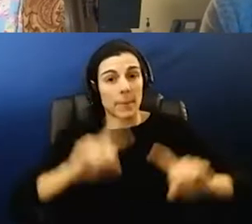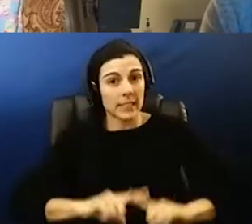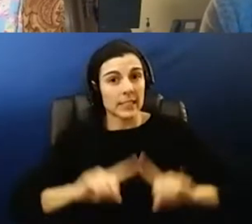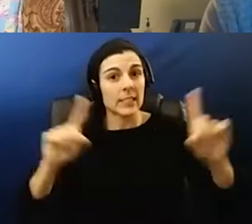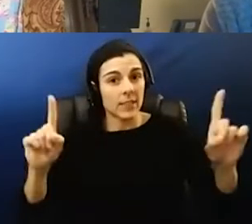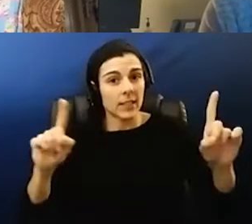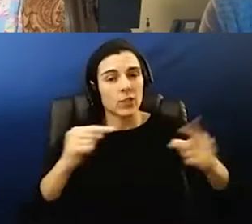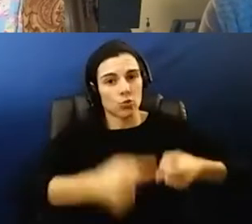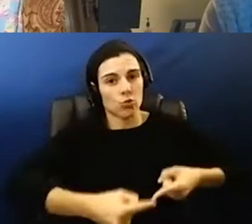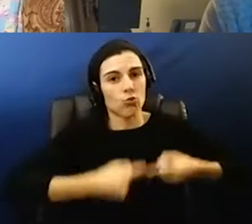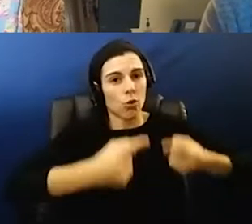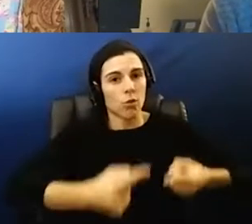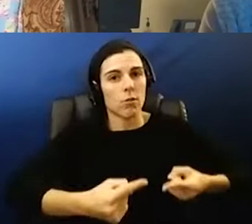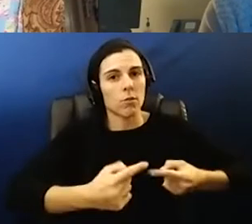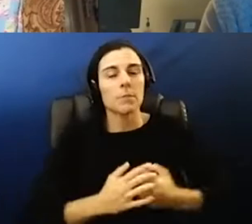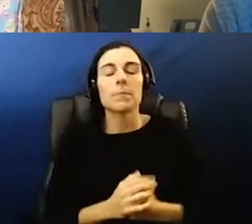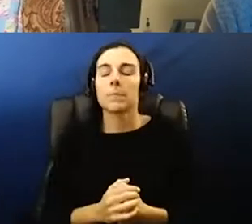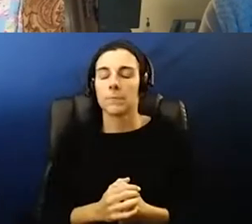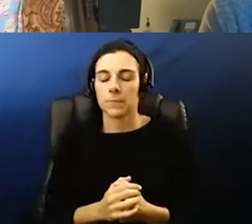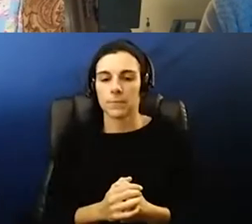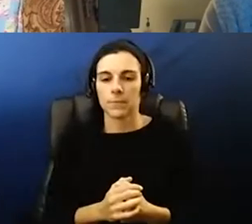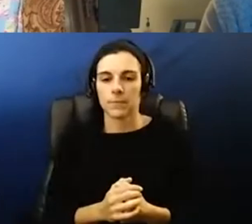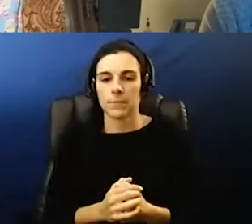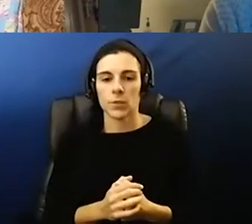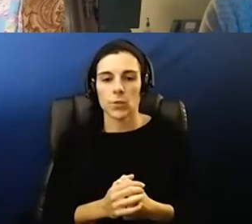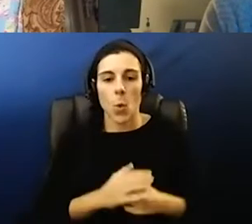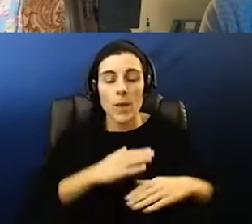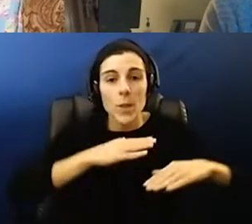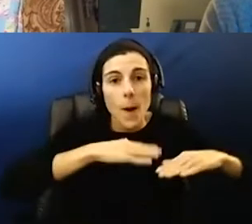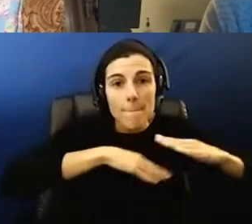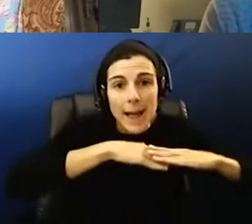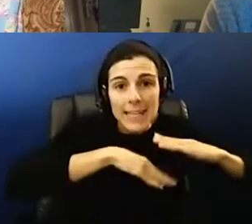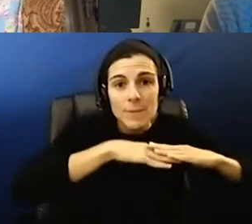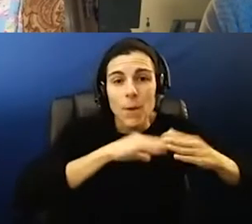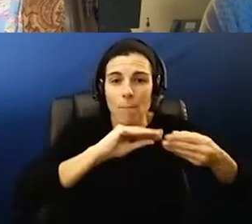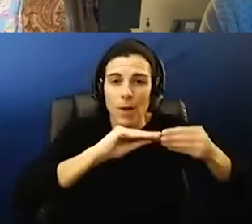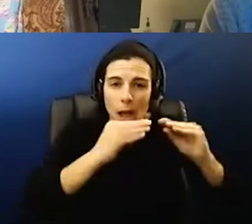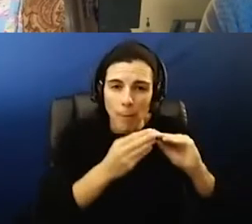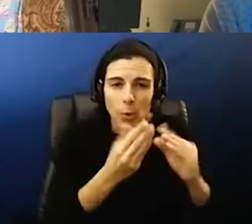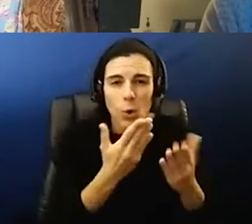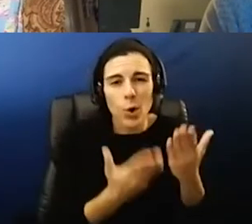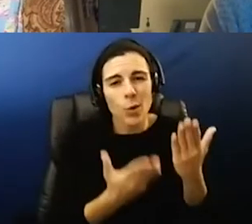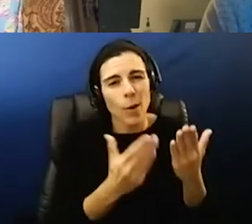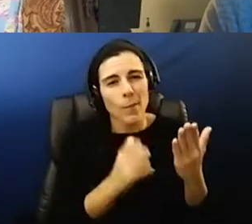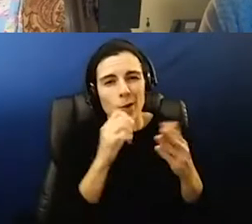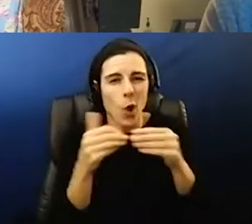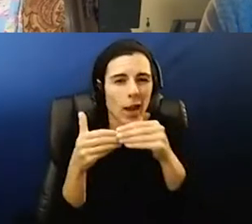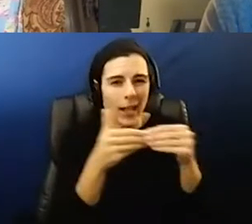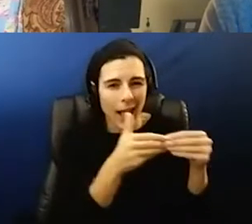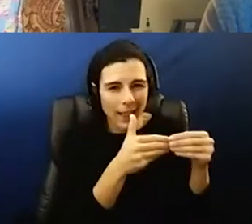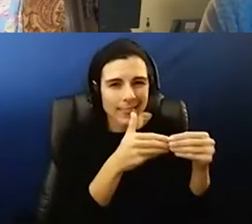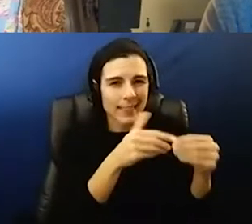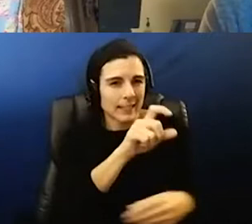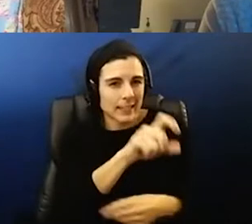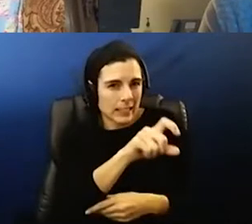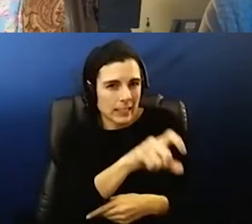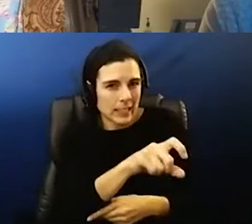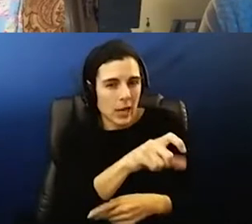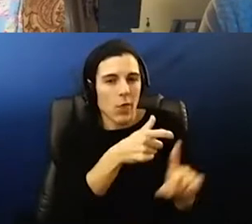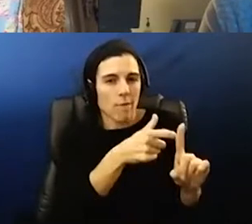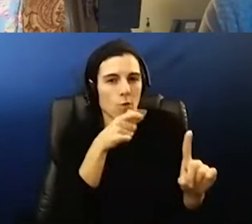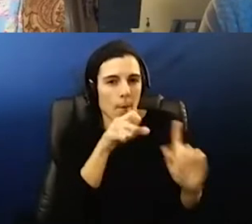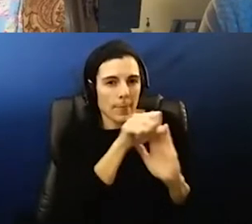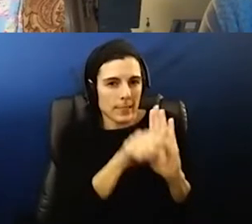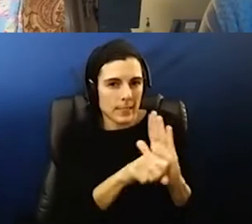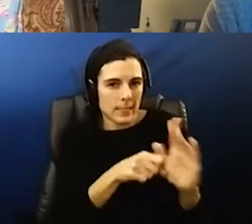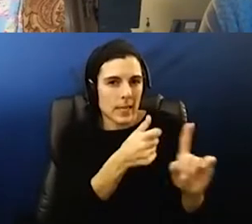struggles so is is there a maximum number that we um probably not a guideline necessarily from from the state and